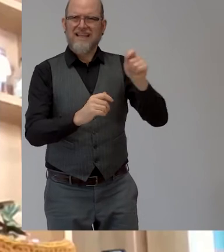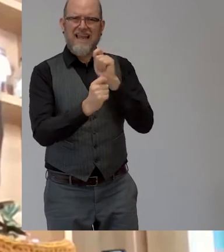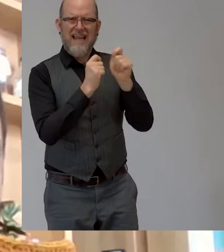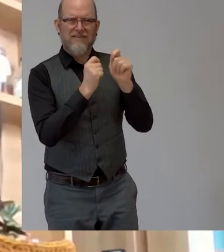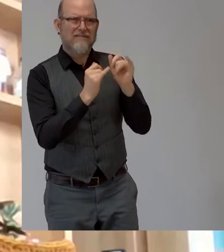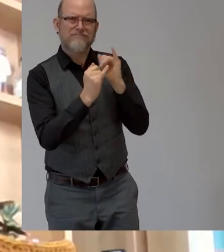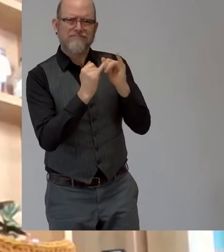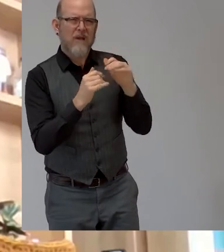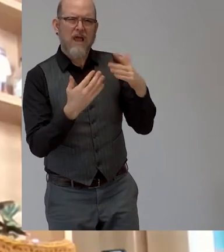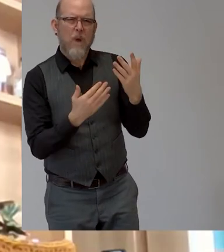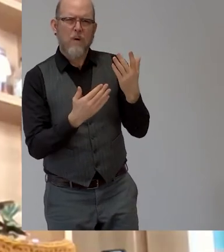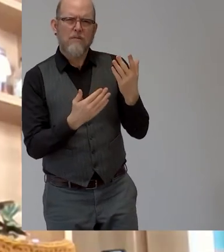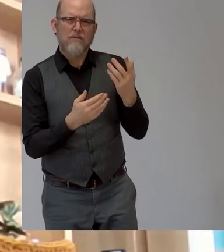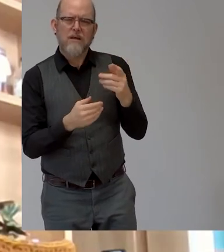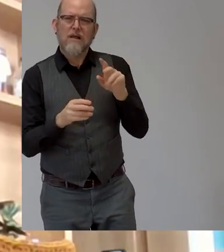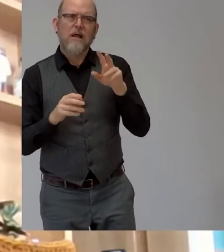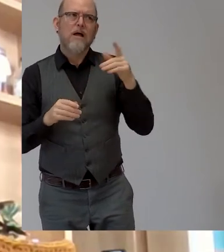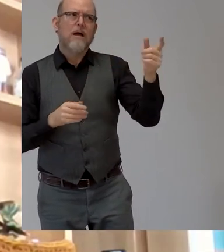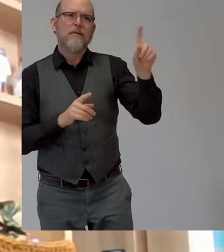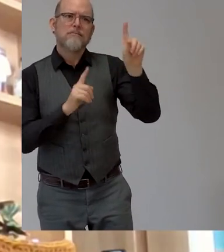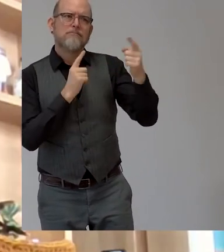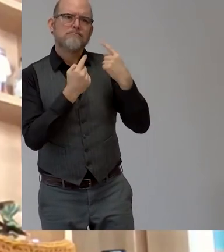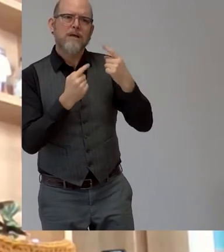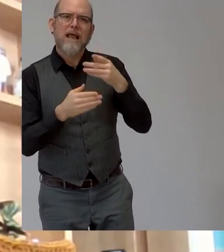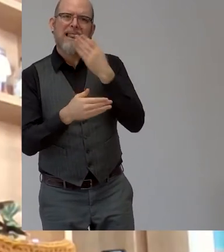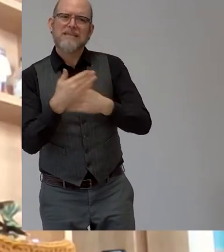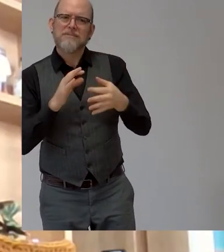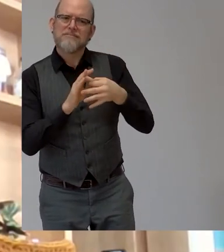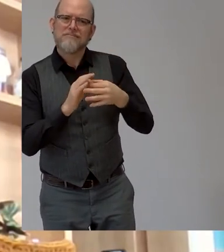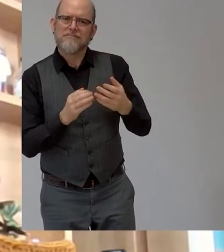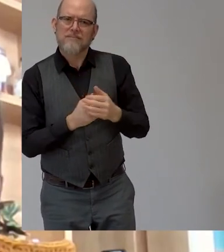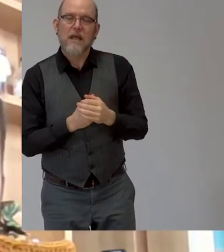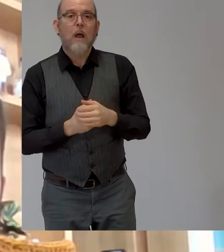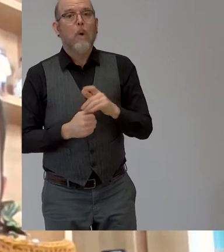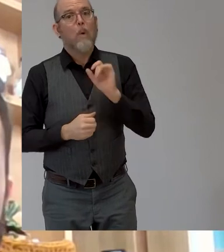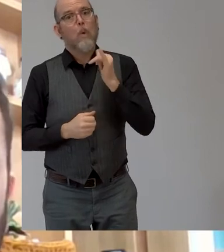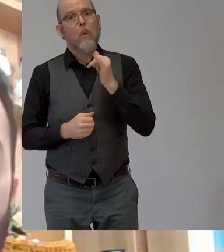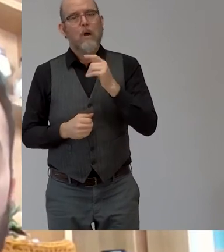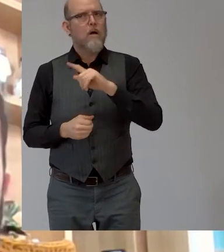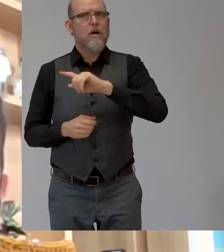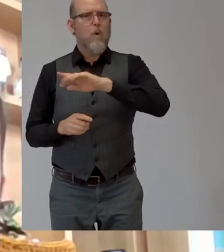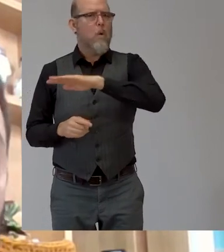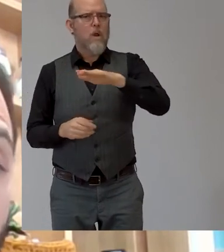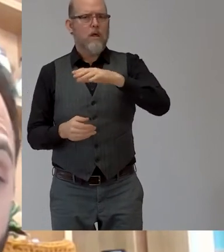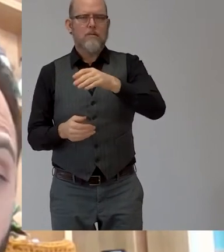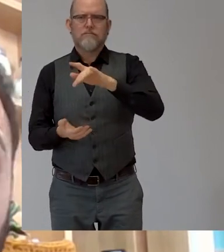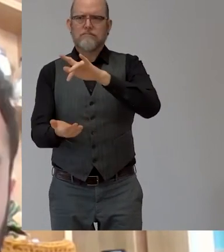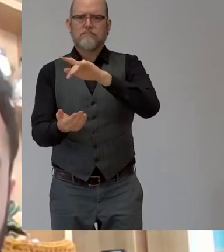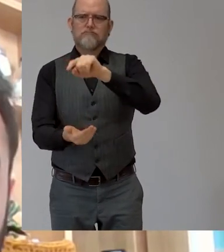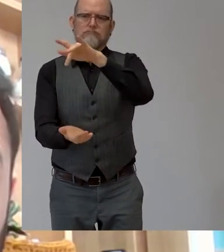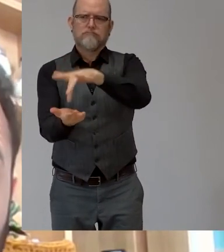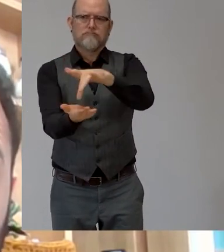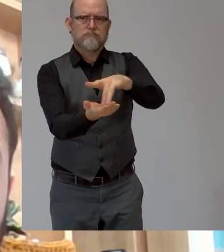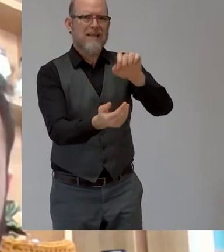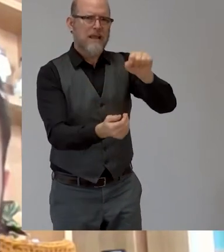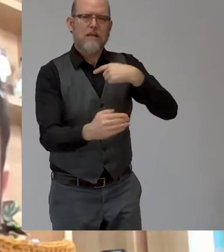of all it's really important for me to get to all of the relevant areas in the workplace not just the workspace areas but also restrooms break